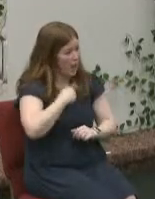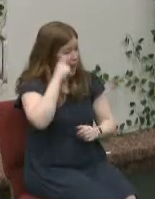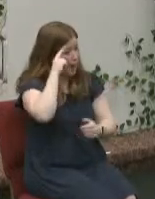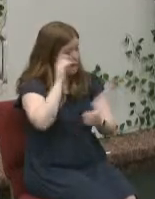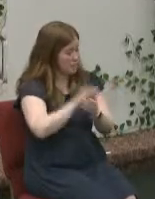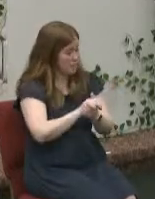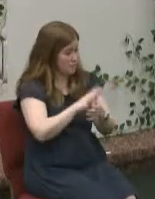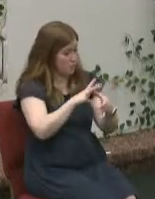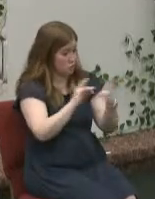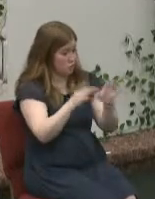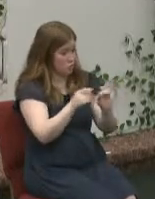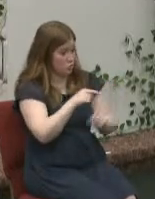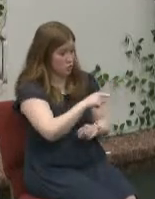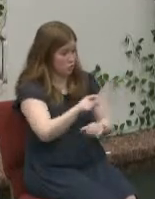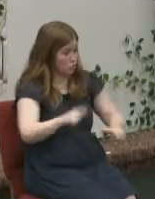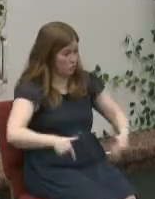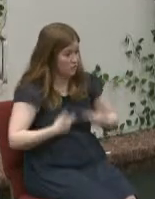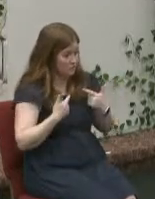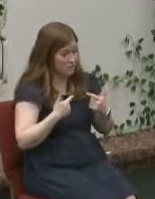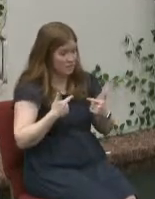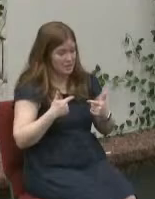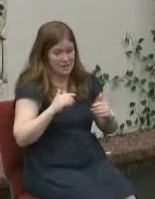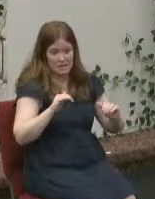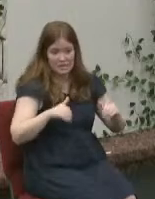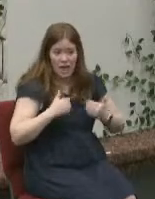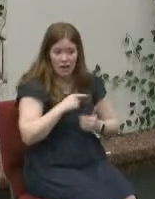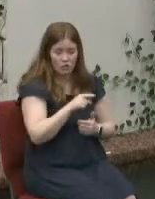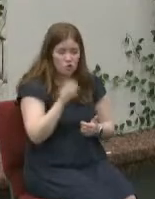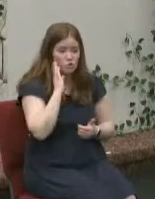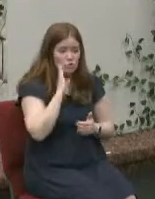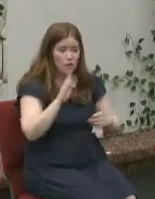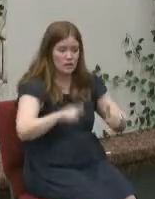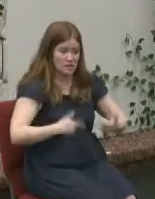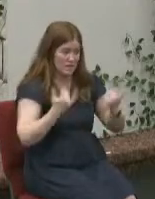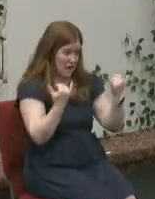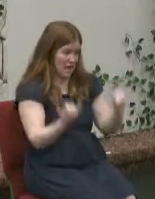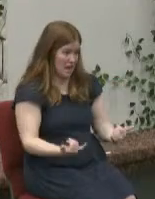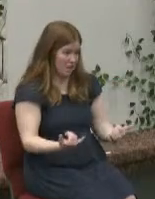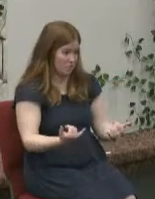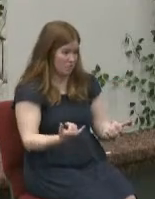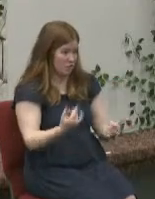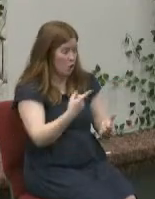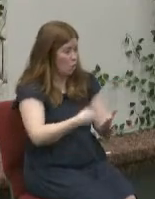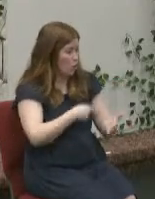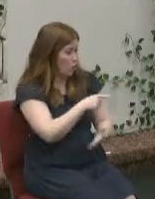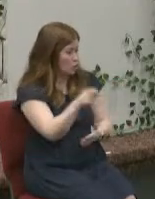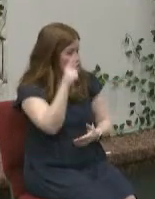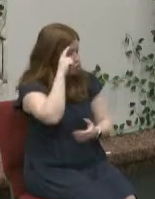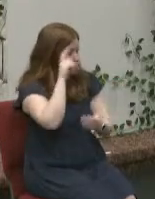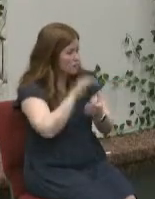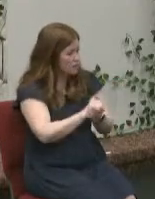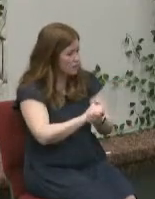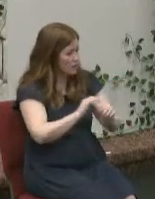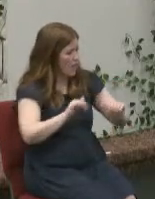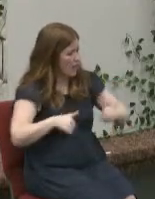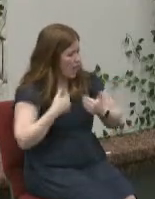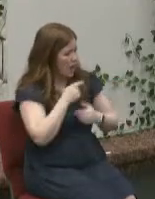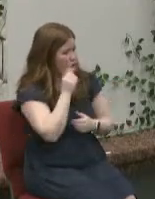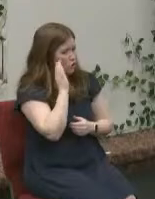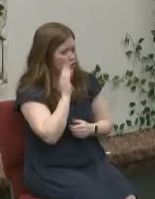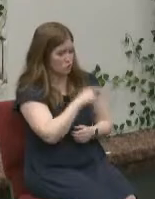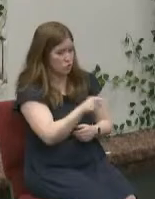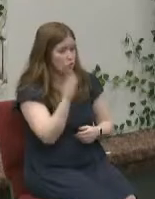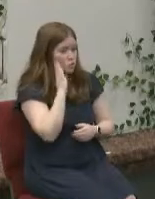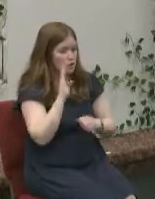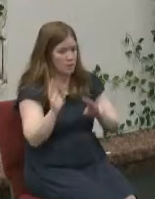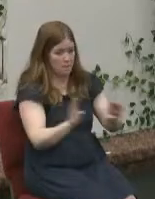story you live in is the story that you will live by the story that you believe will be the story that you behave and the way that